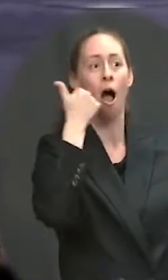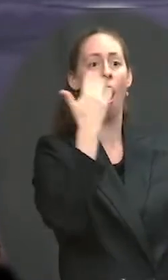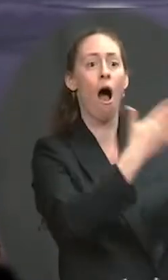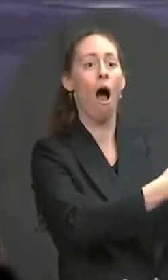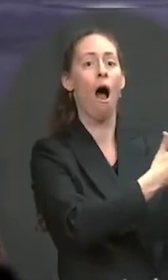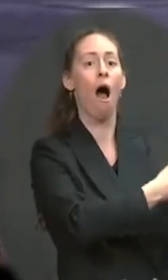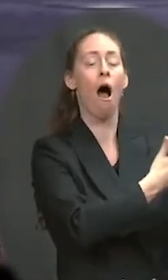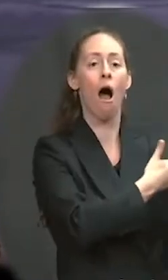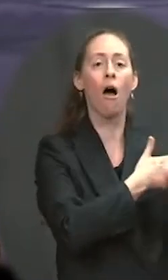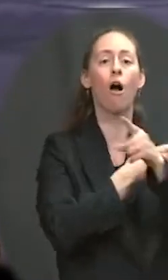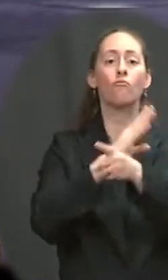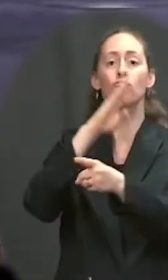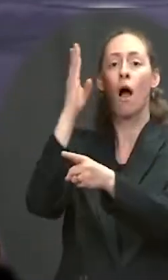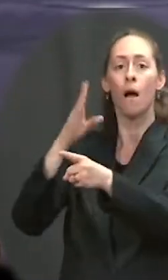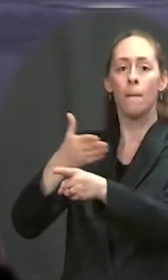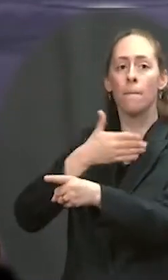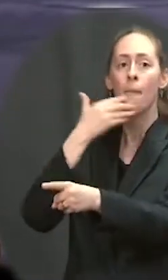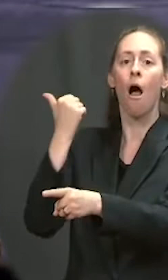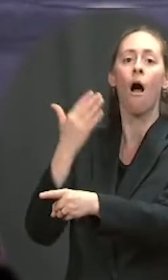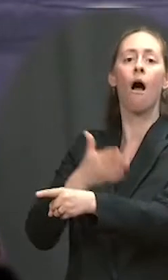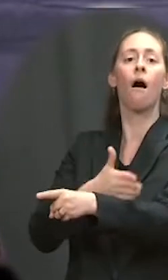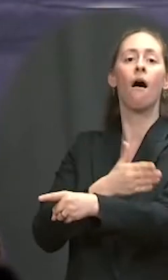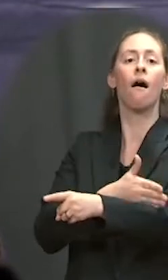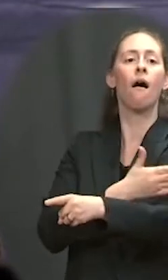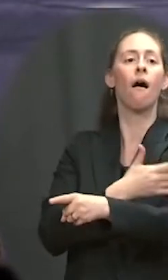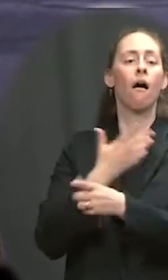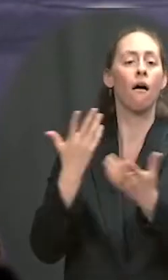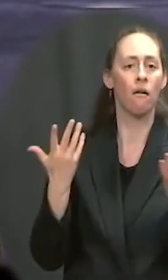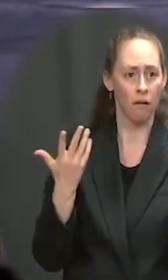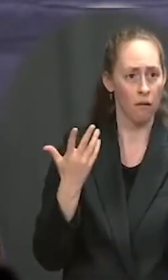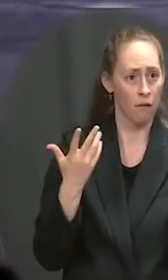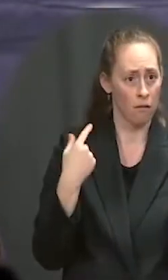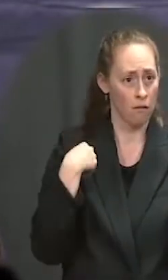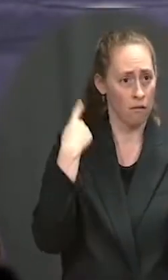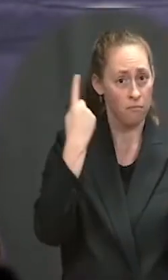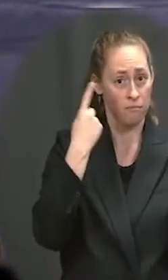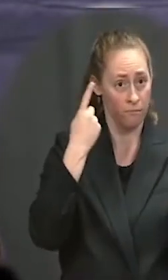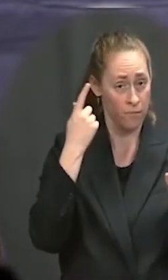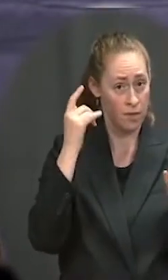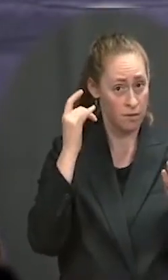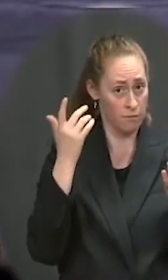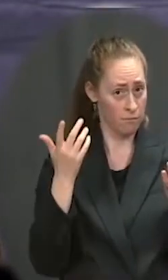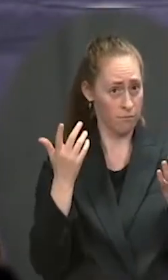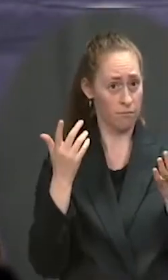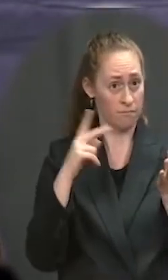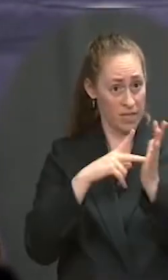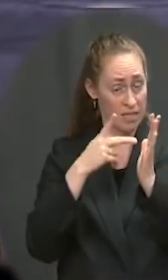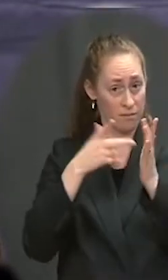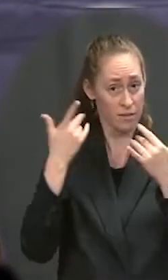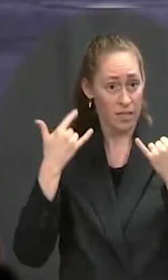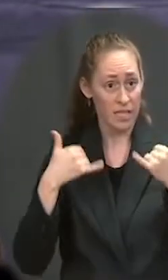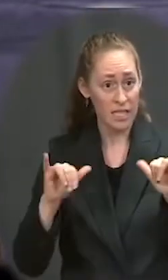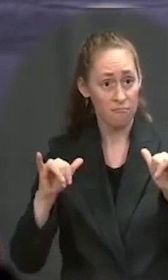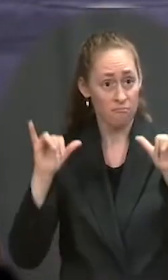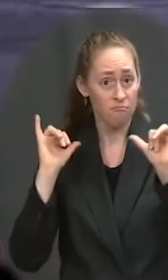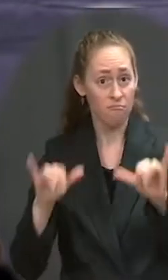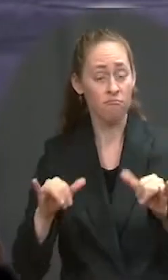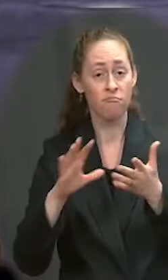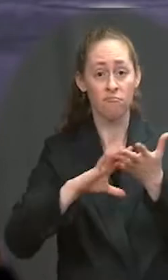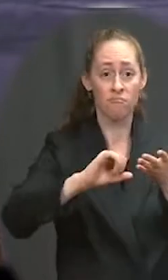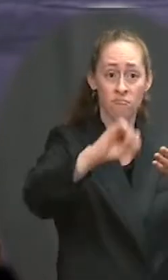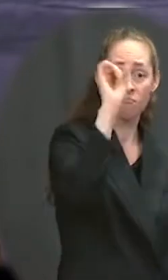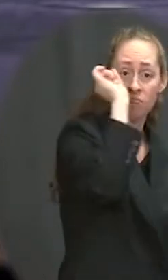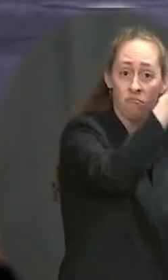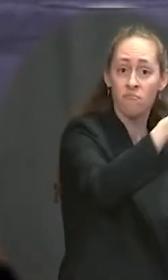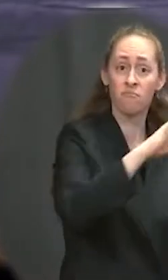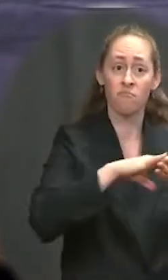and maybe you could ask, you could confirm that that is your understanding. Even if that proposal is narrowed, are you concerned that you're